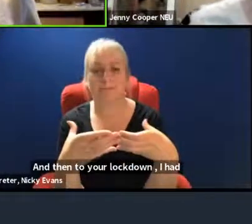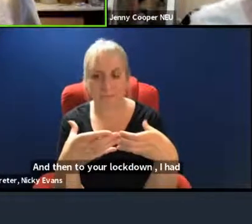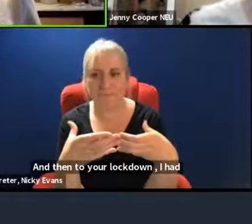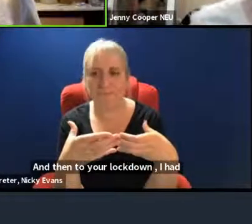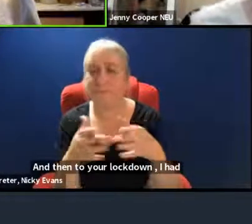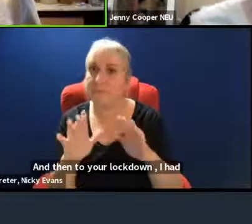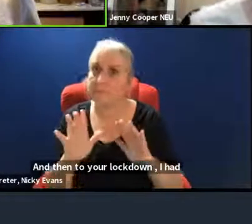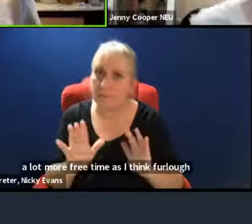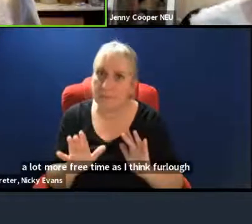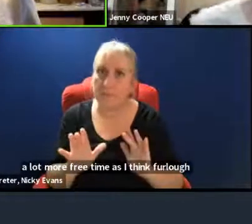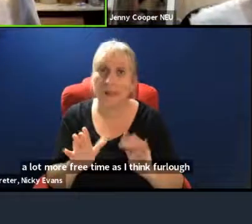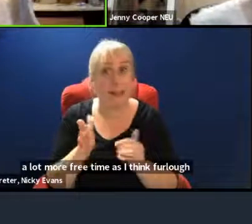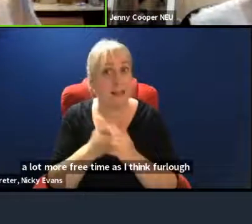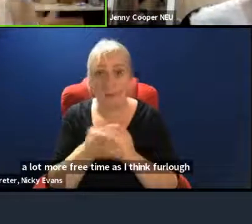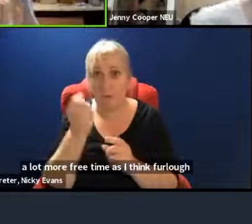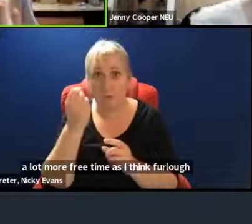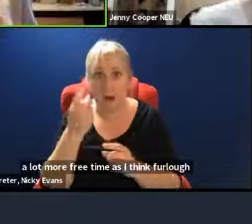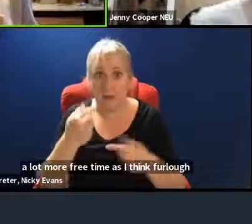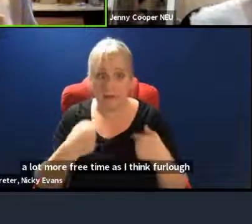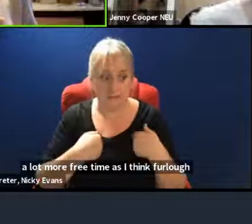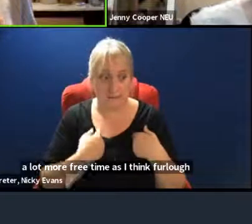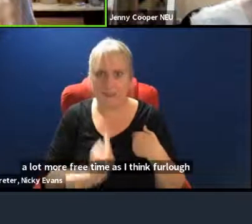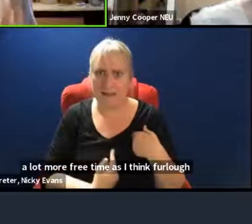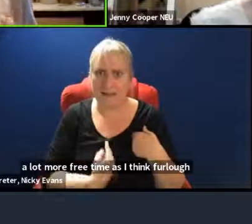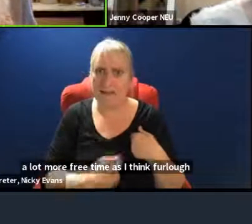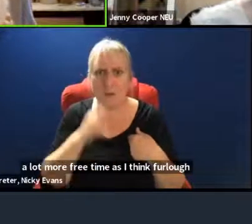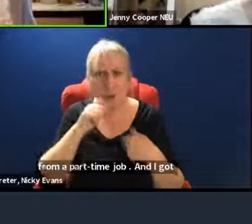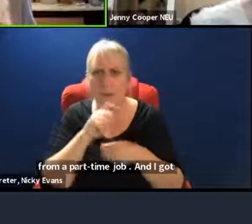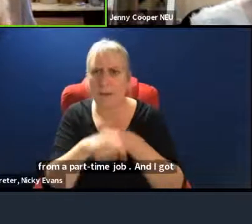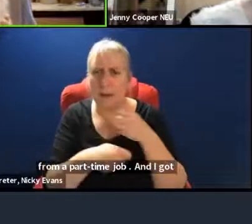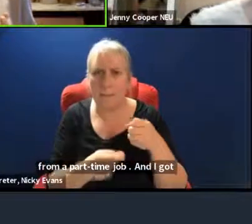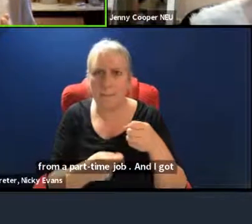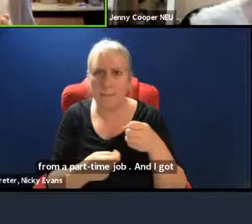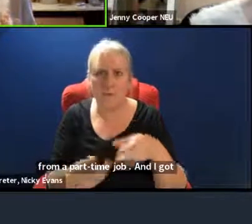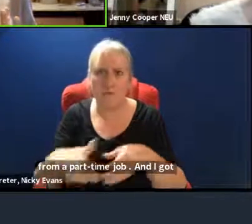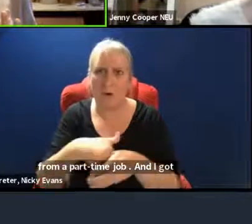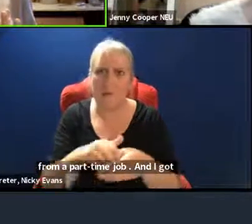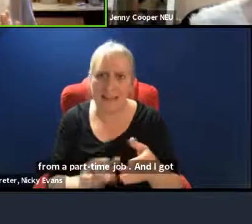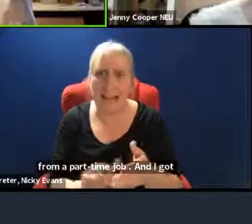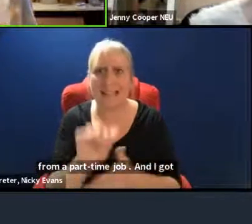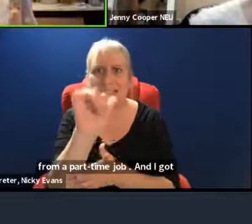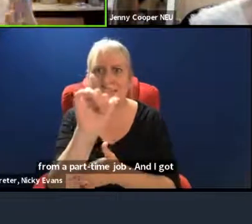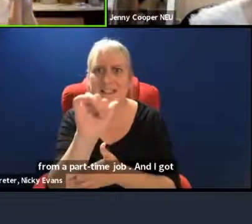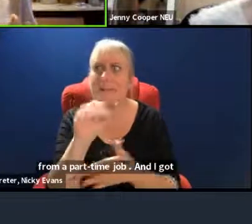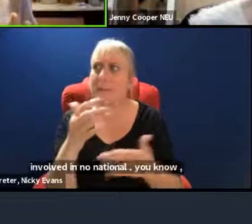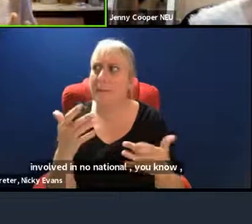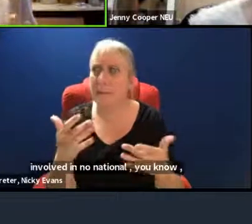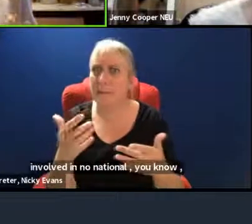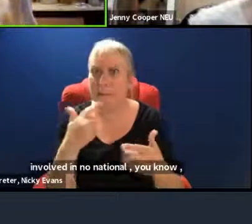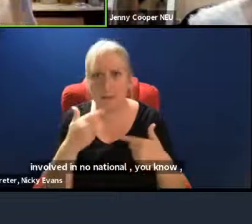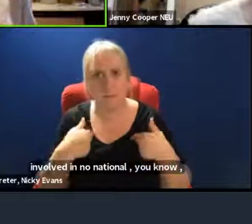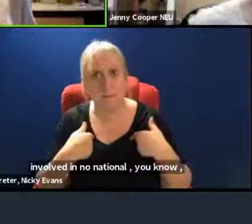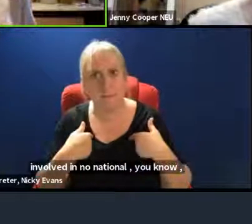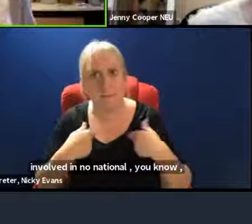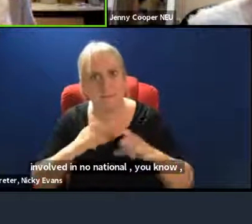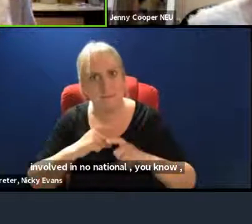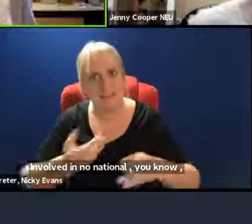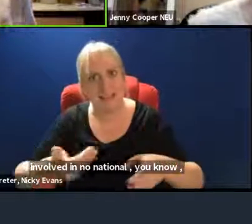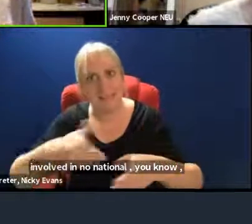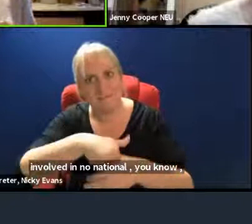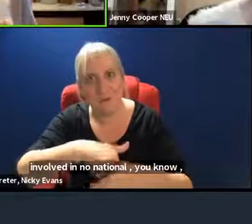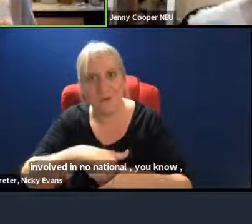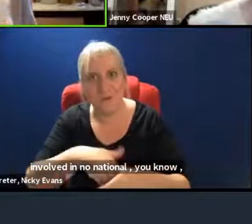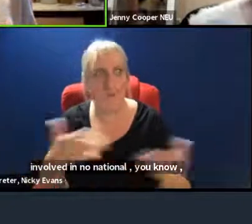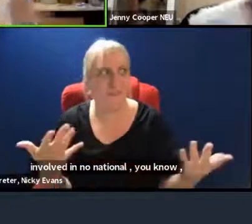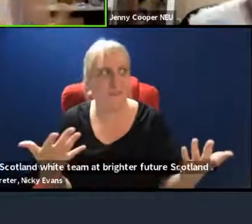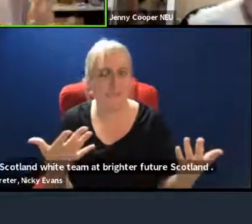I didn't realise that I could be as involved in activism and fighting for climate change from afar. But I am and I still am and I do make it work.